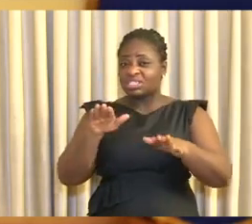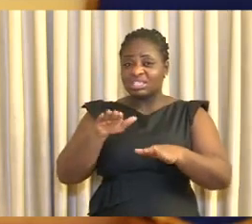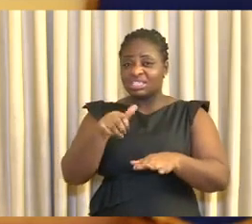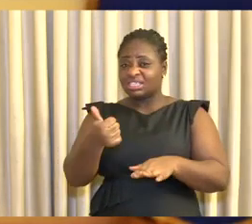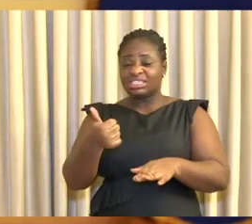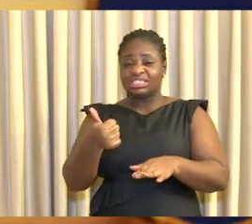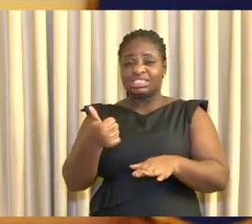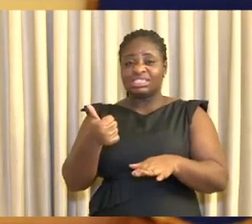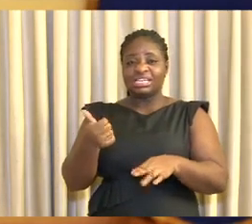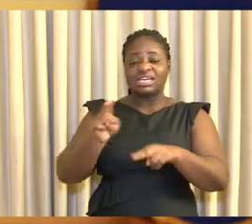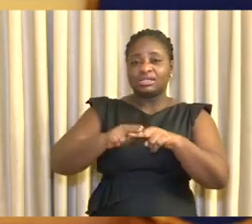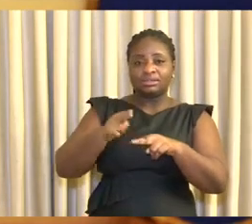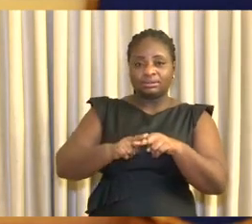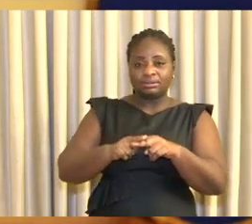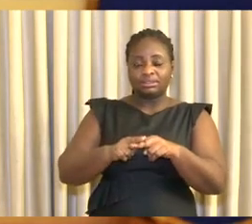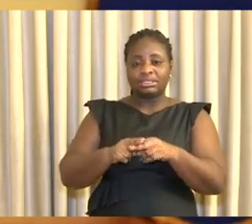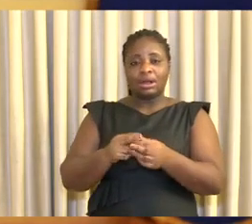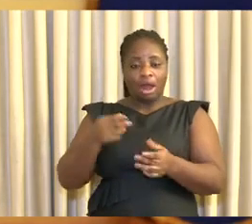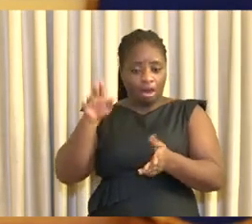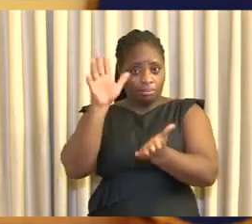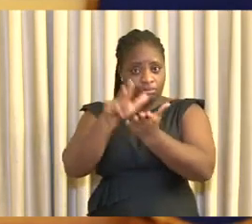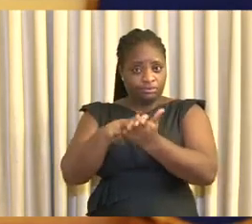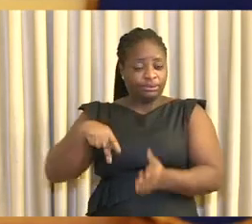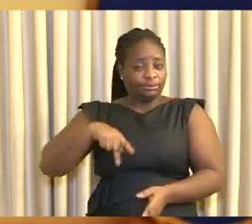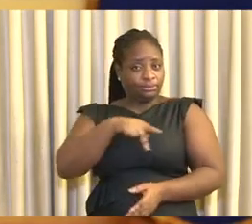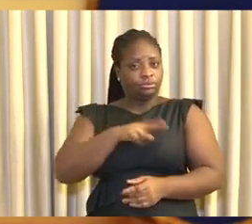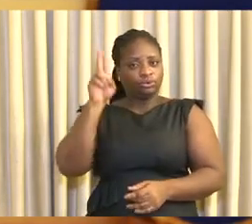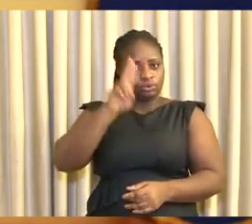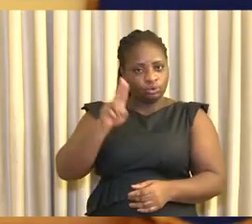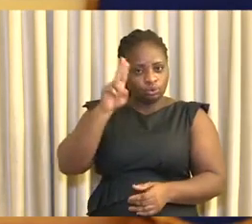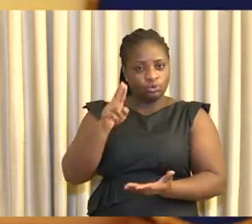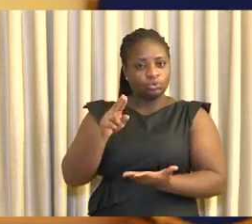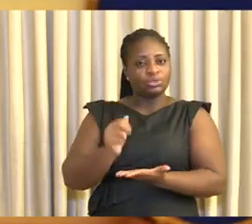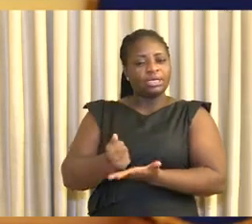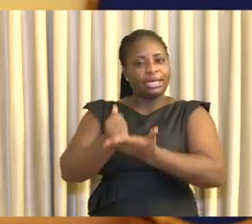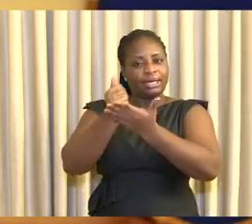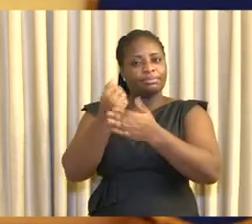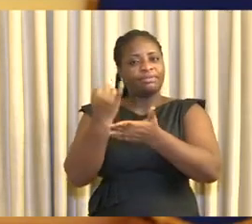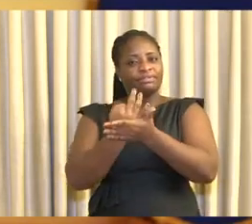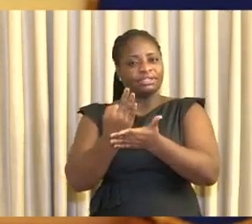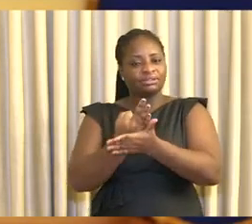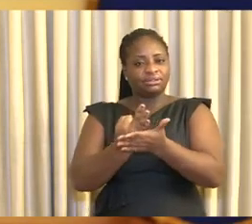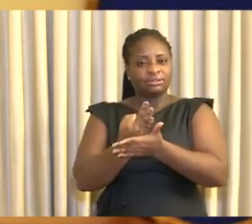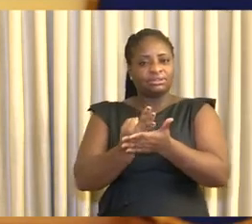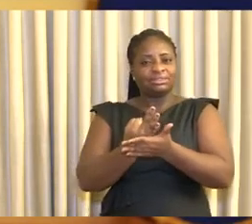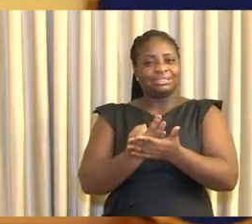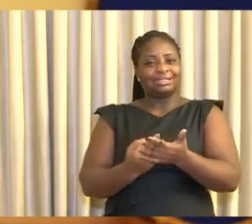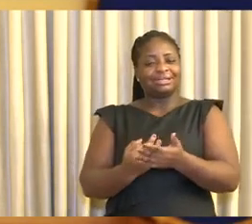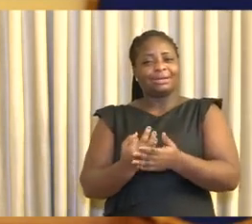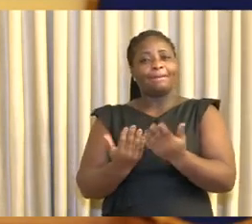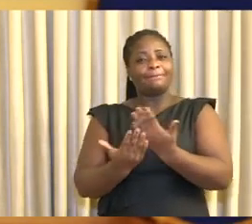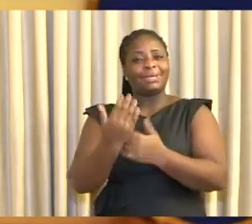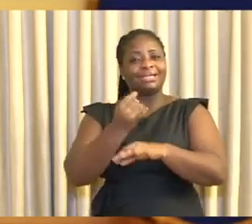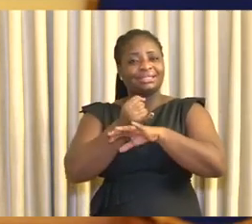created by the pandemic through shortfalls in revenues and additional expenditures. I welcome the three